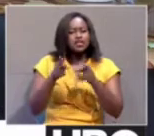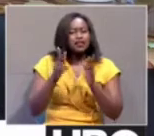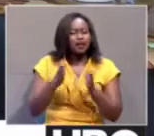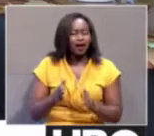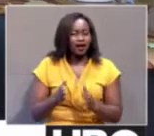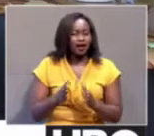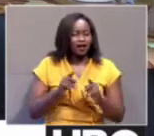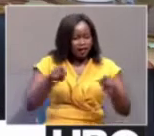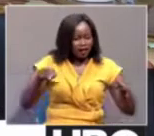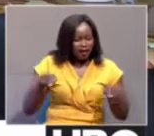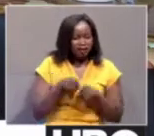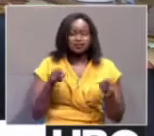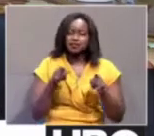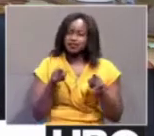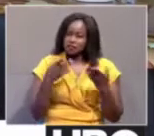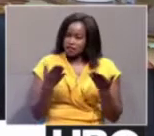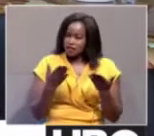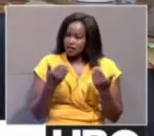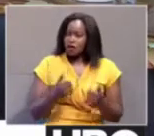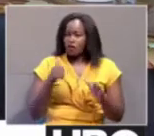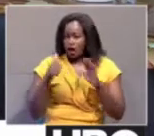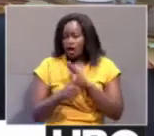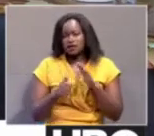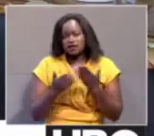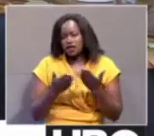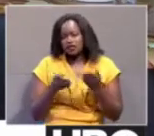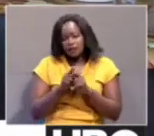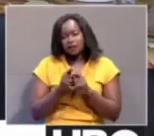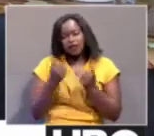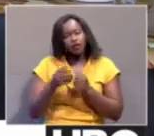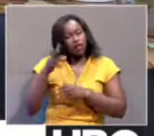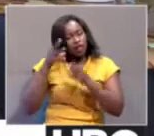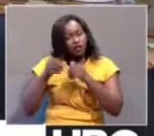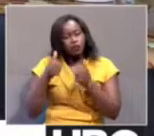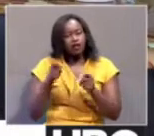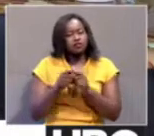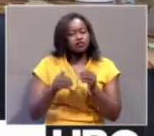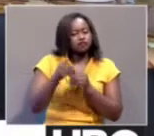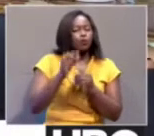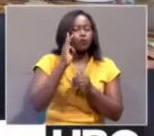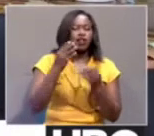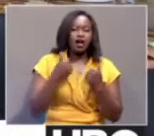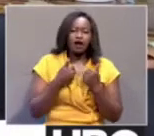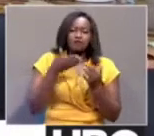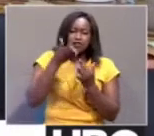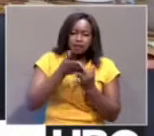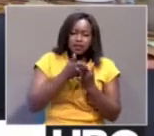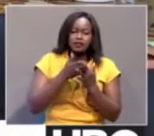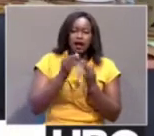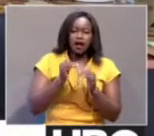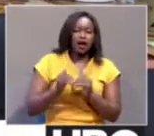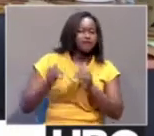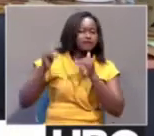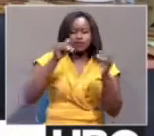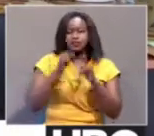a beginner's class which we've done. It's under their belt. We're going to do intermediate, advanced, and masters. The